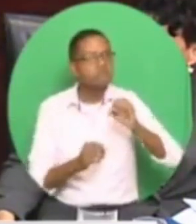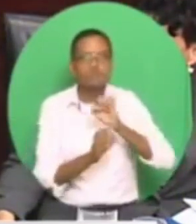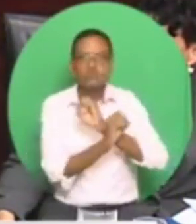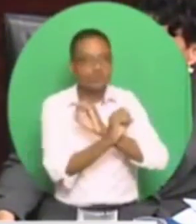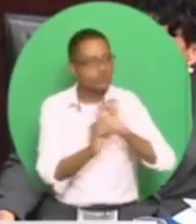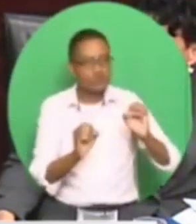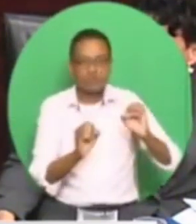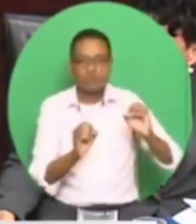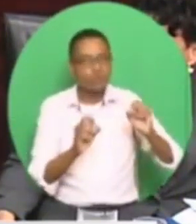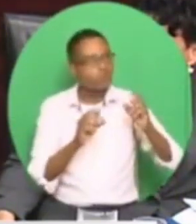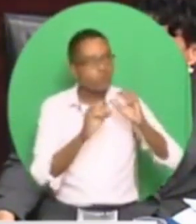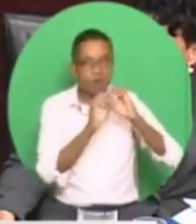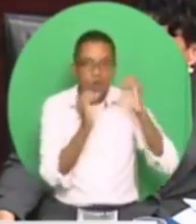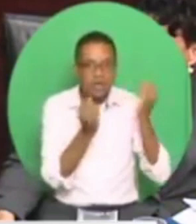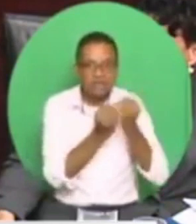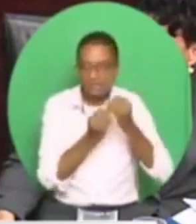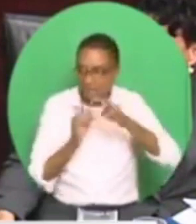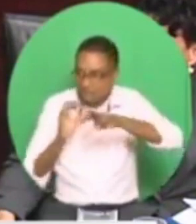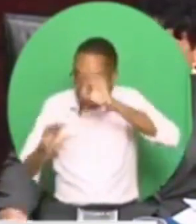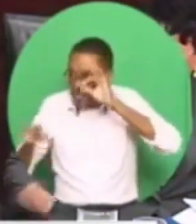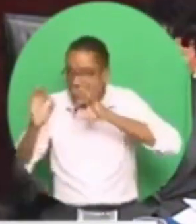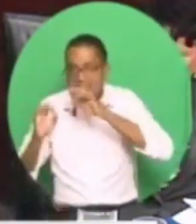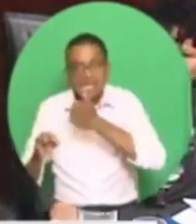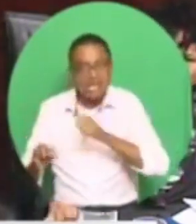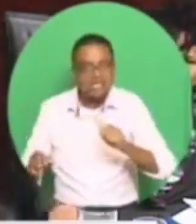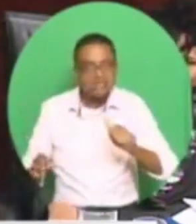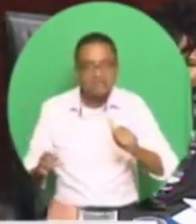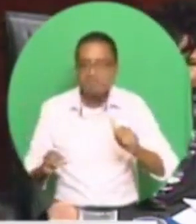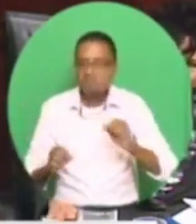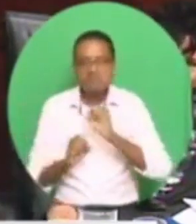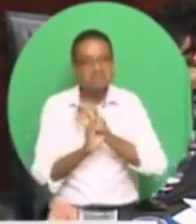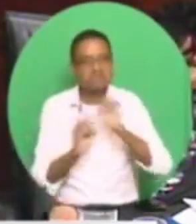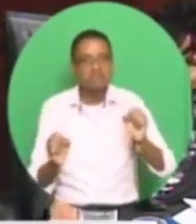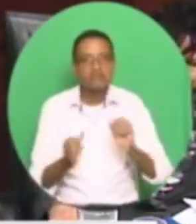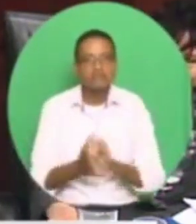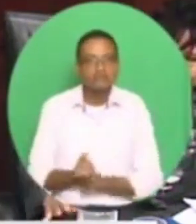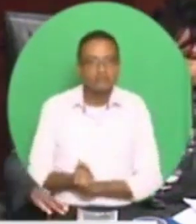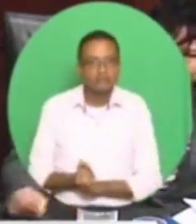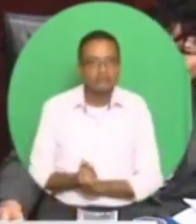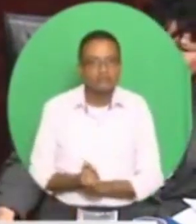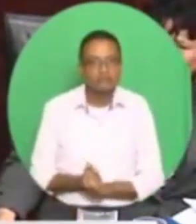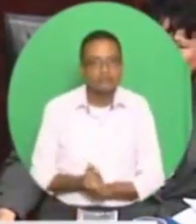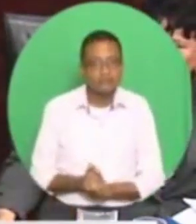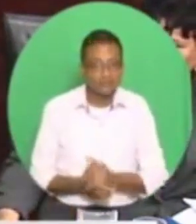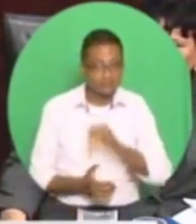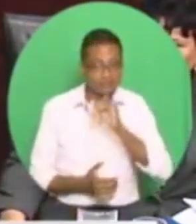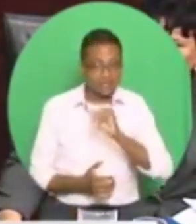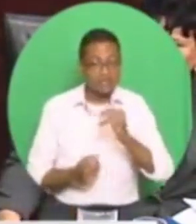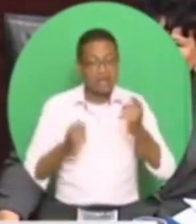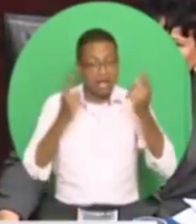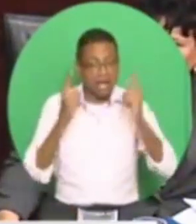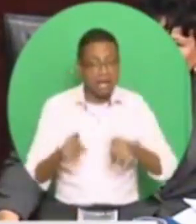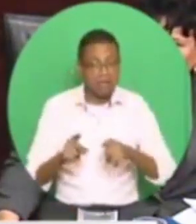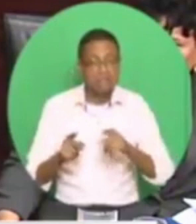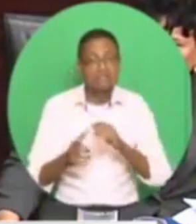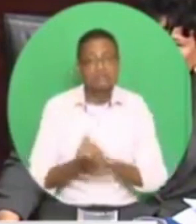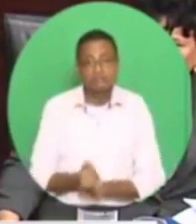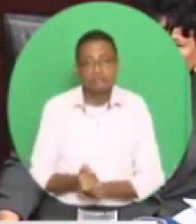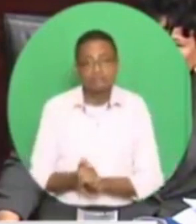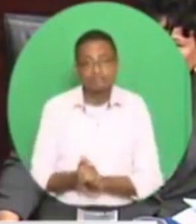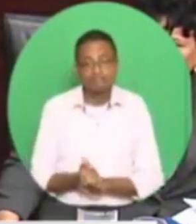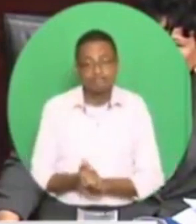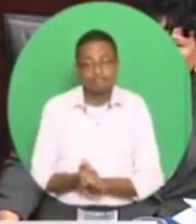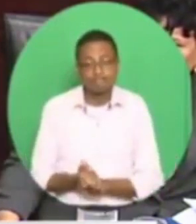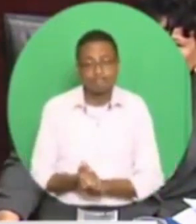general have made any findings public. Not one. And when that was happening, Madam Speaker, when that was happening,